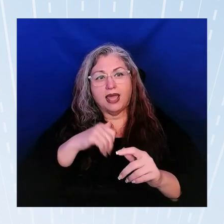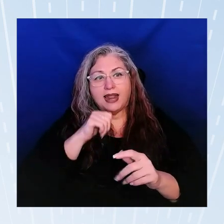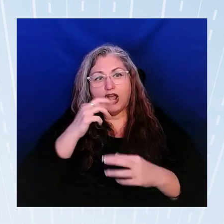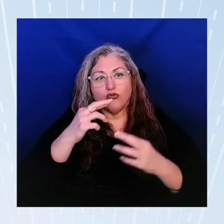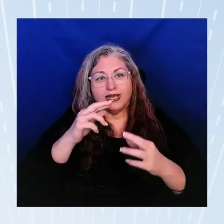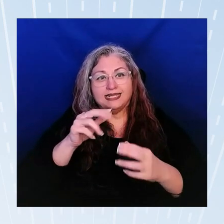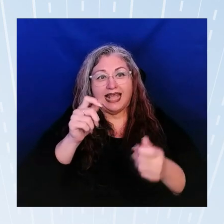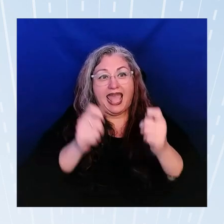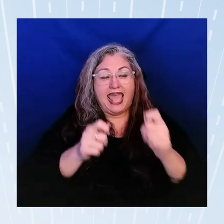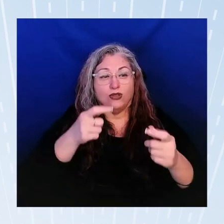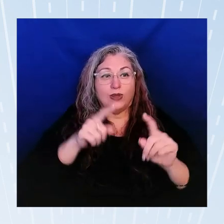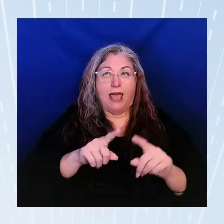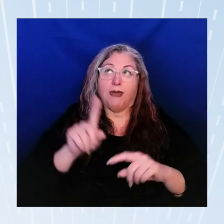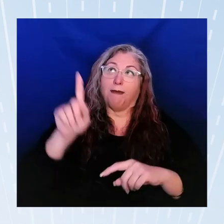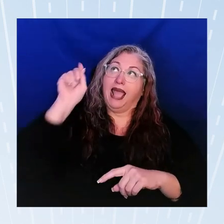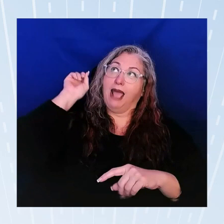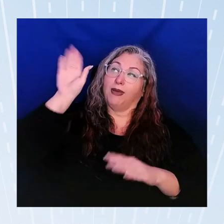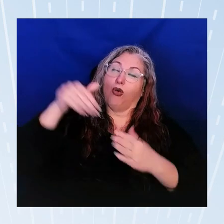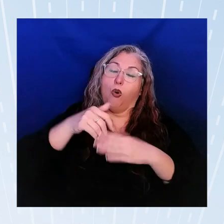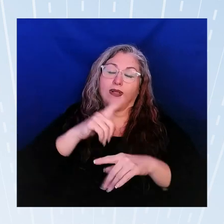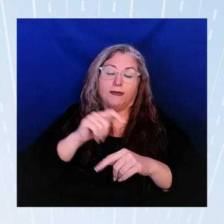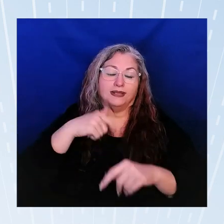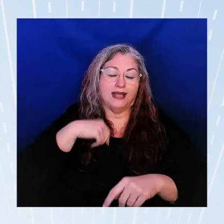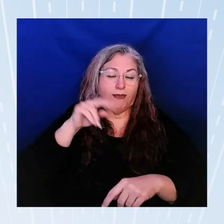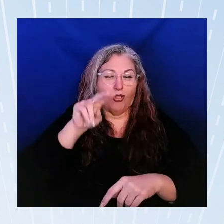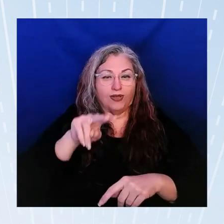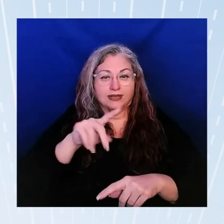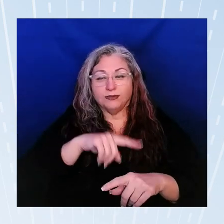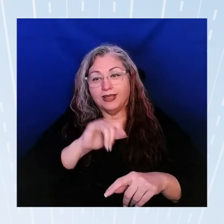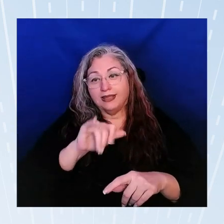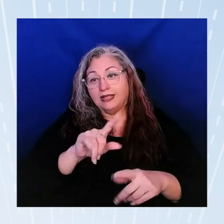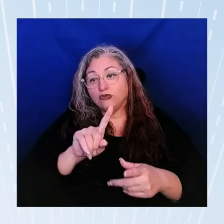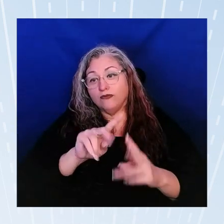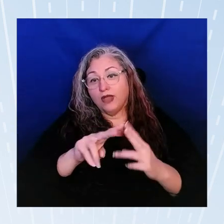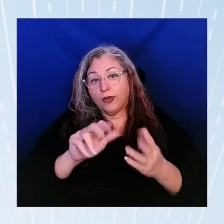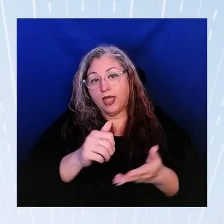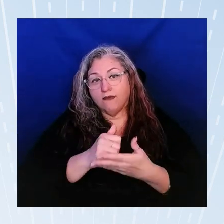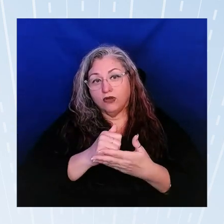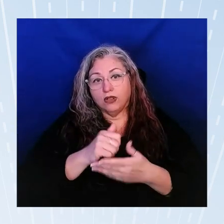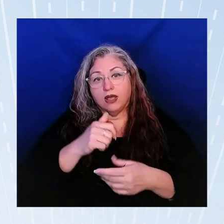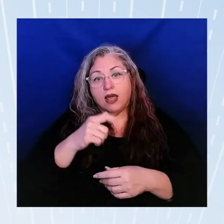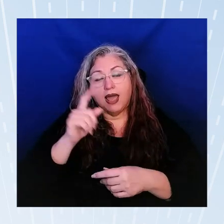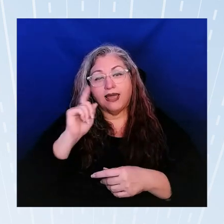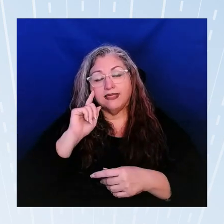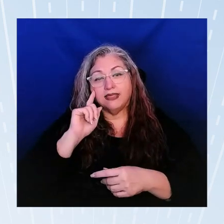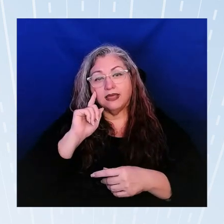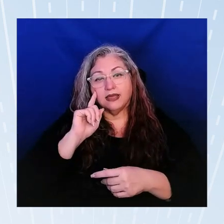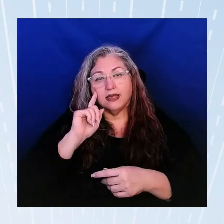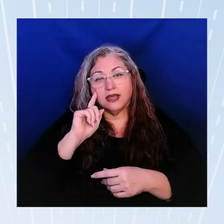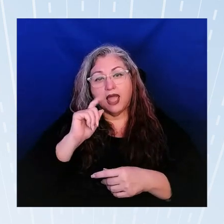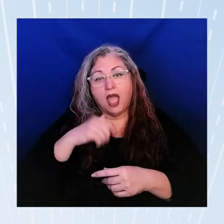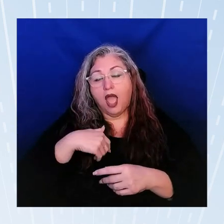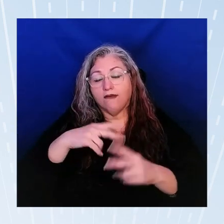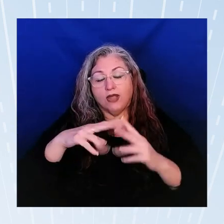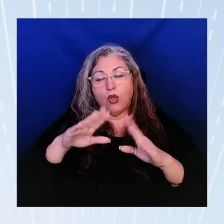happening behind me the whole time um so that's totally helpful um i i think that i i'm very open on how to do it i just wanted to